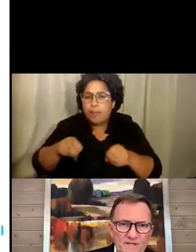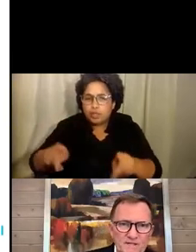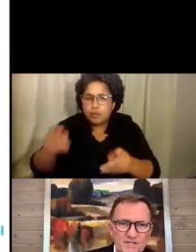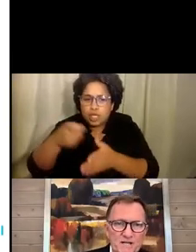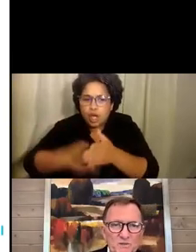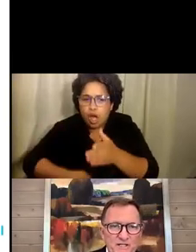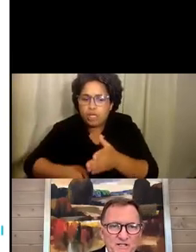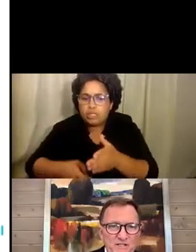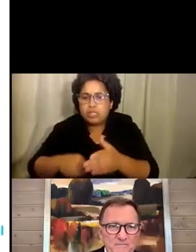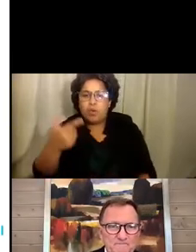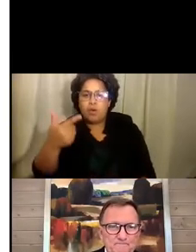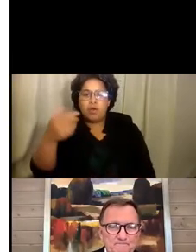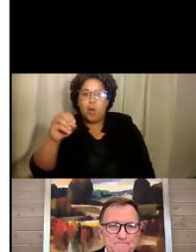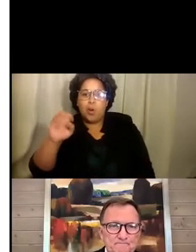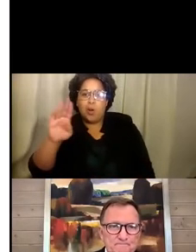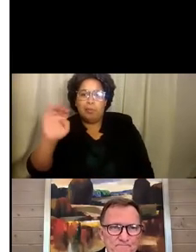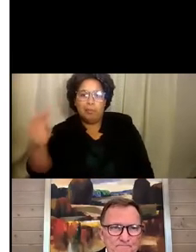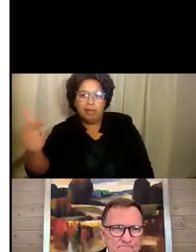Next slide, please.